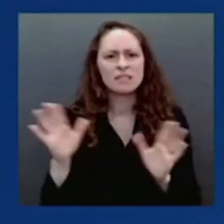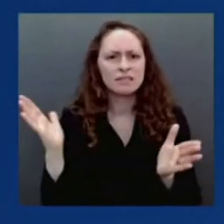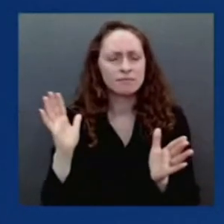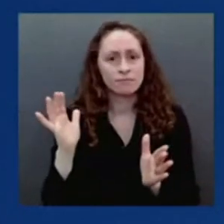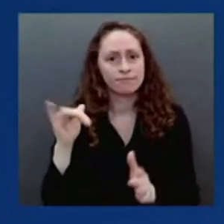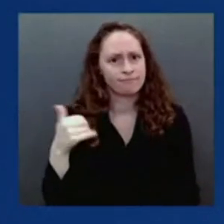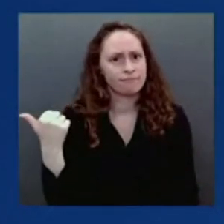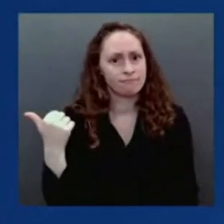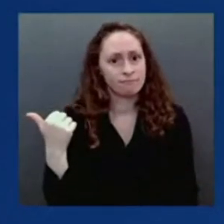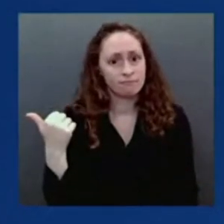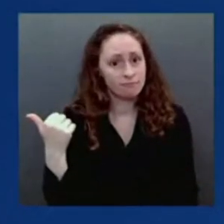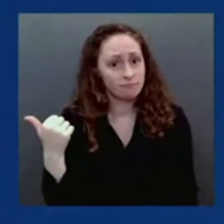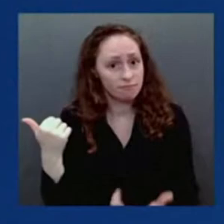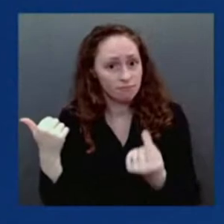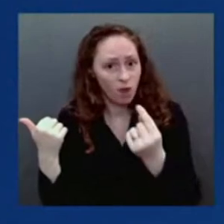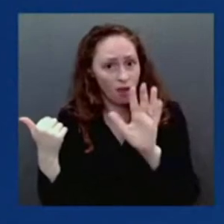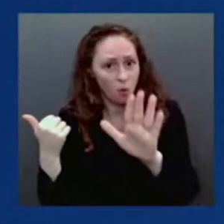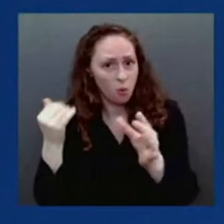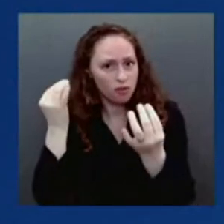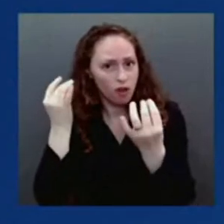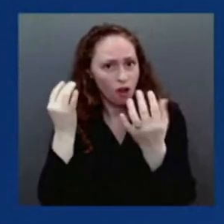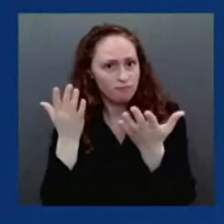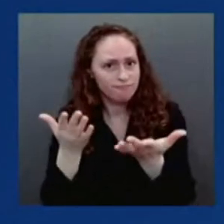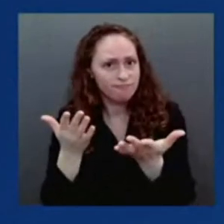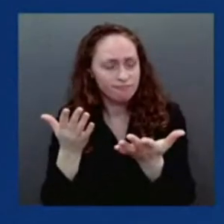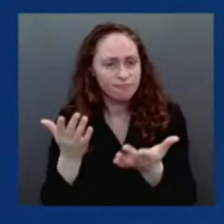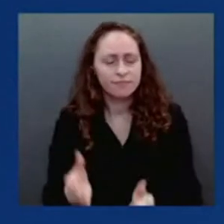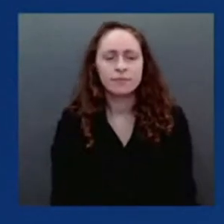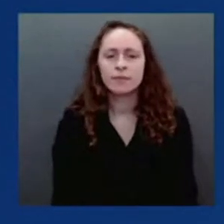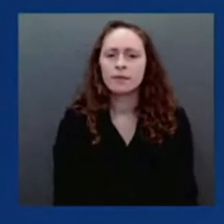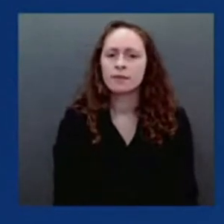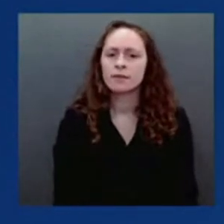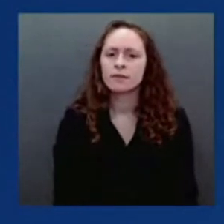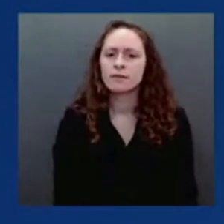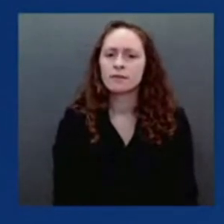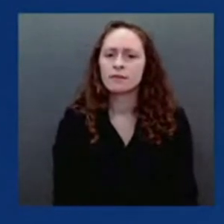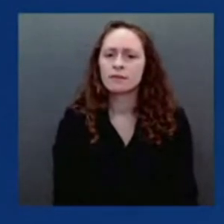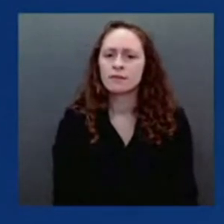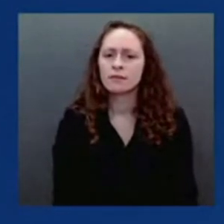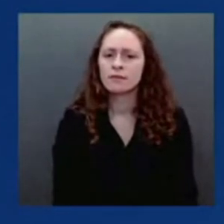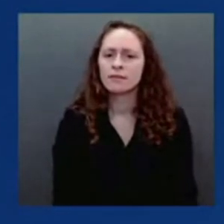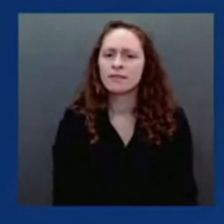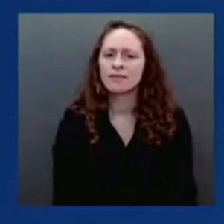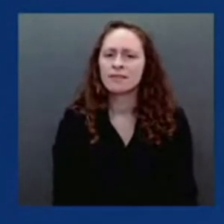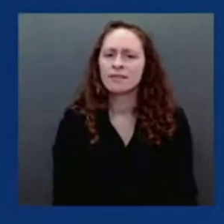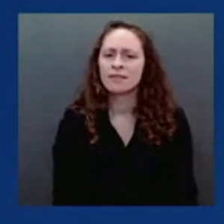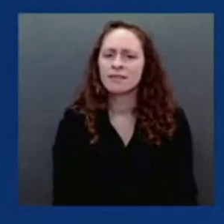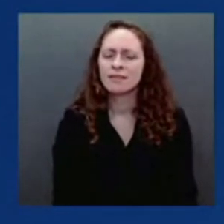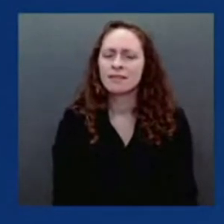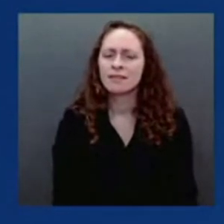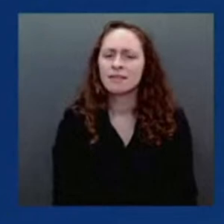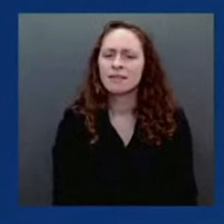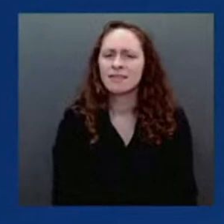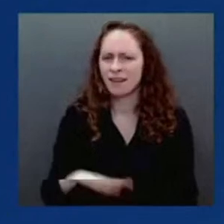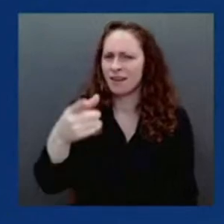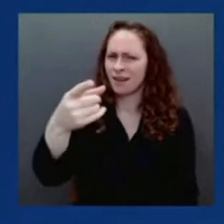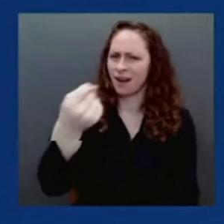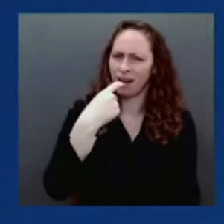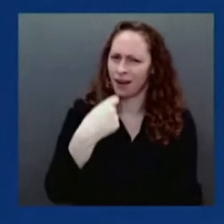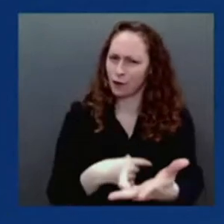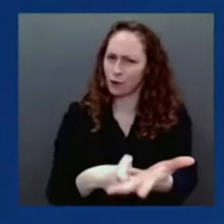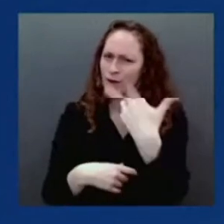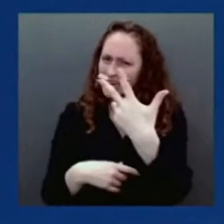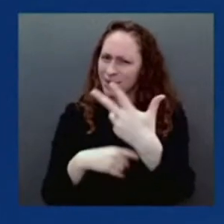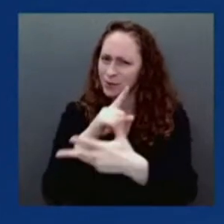think that was three questions. Let me let me go first. And as we said last week, we will have an initial report on